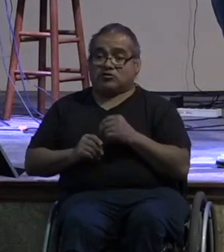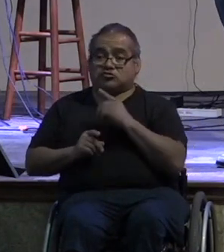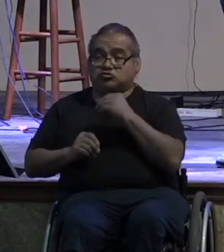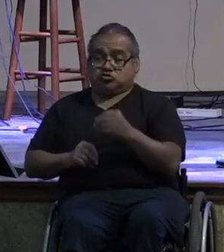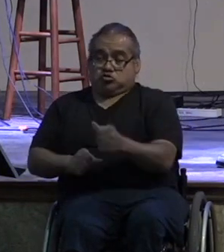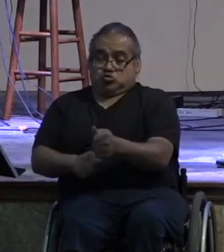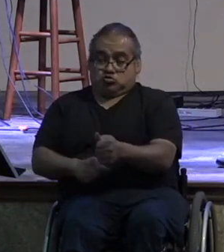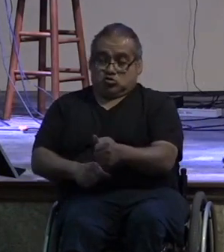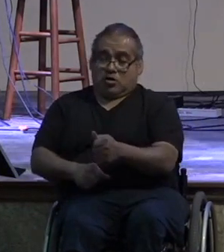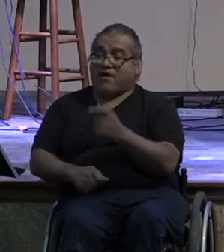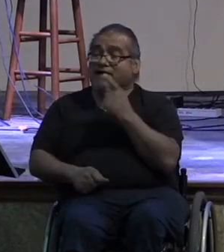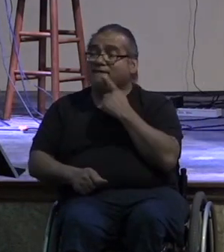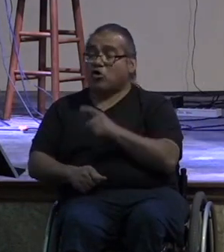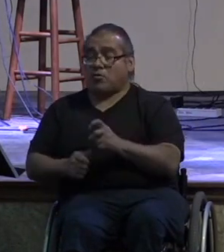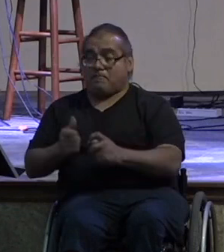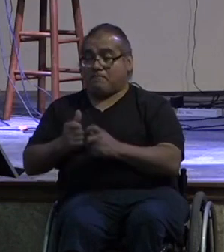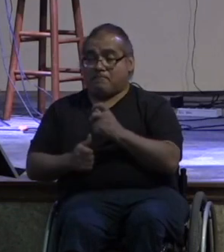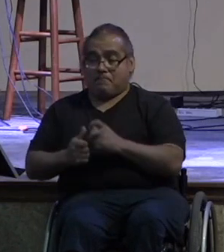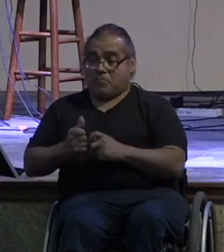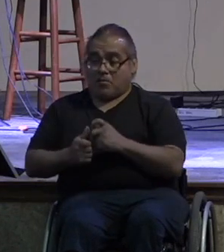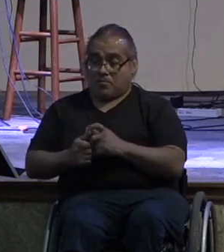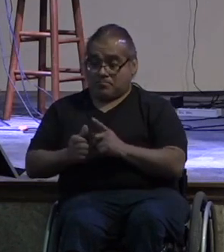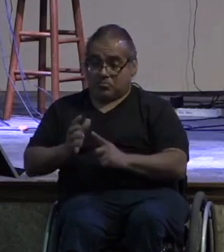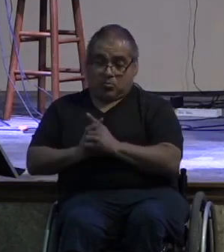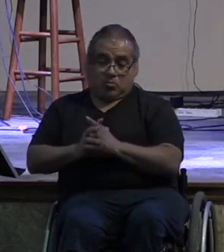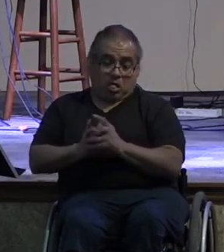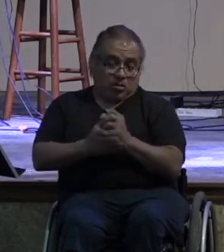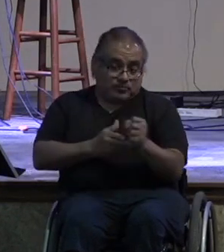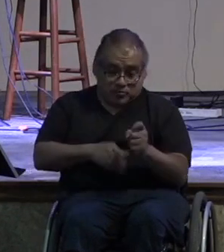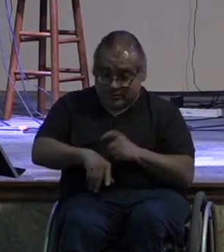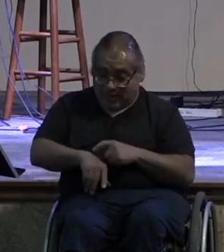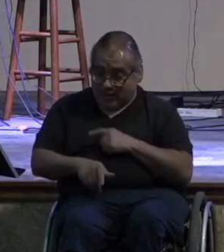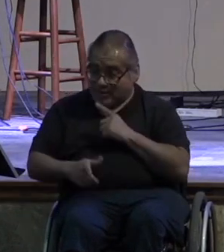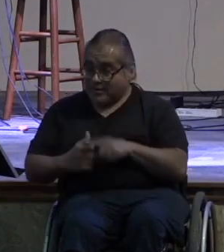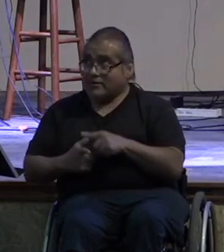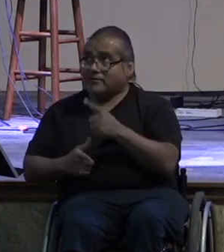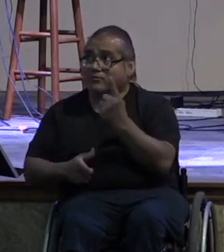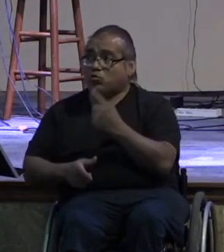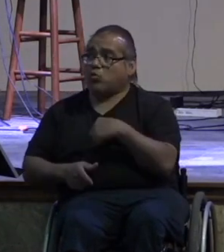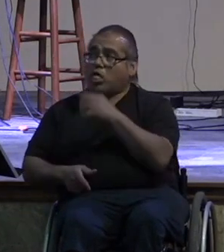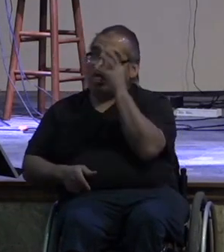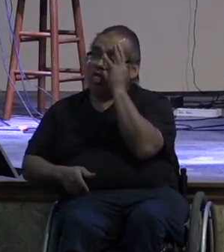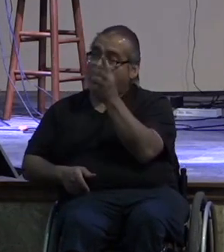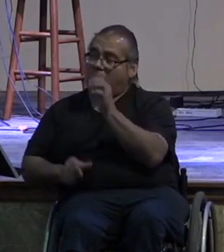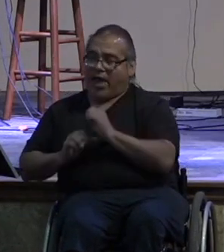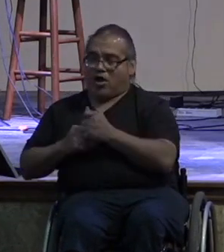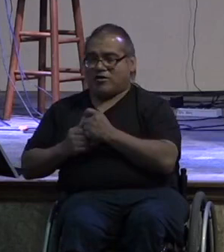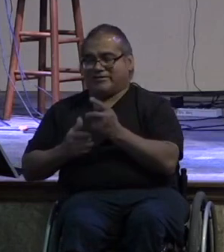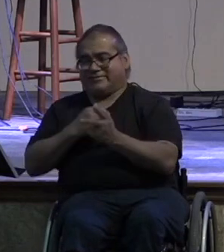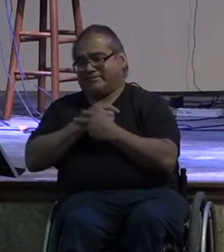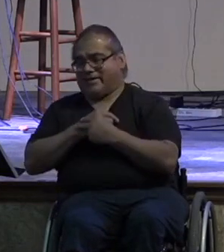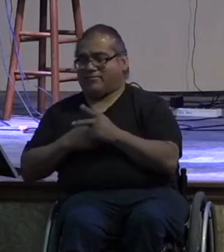price for any time-saving convenience that has been dreamed up right i don't have to